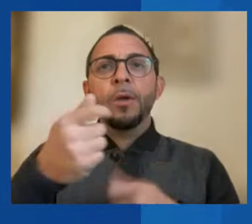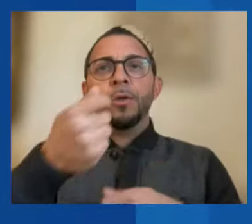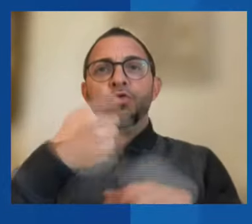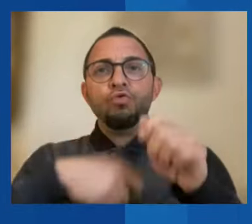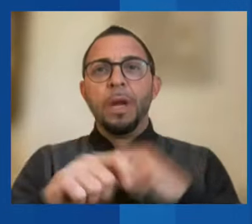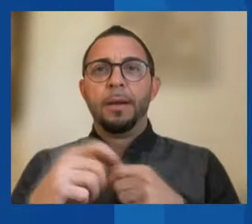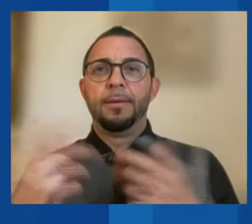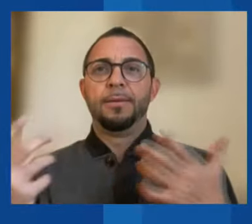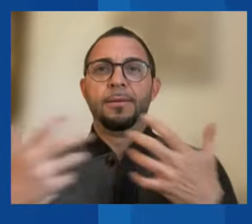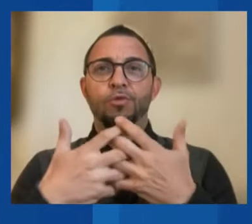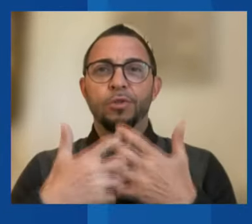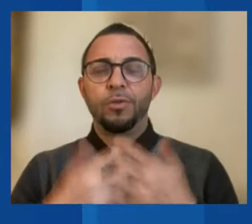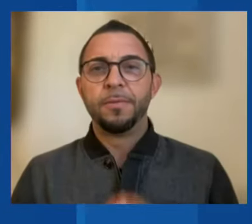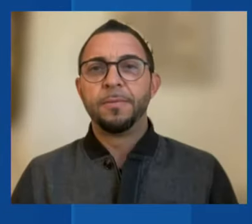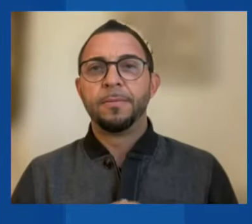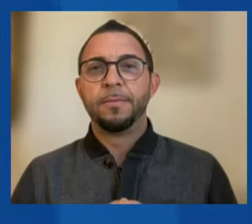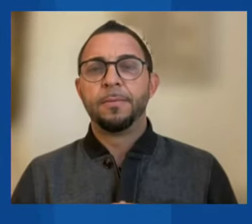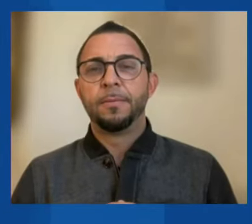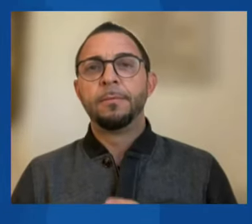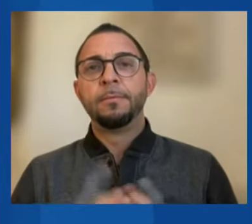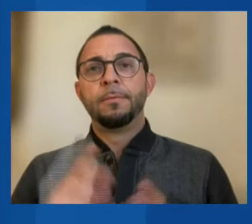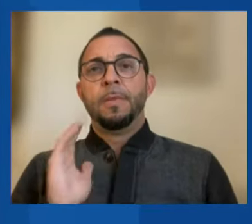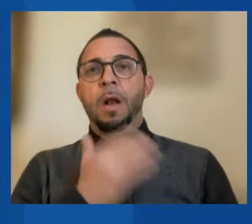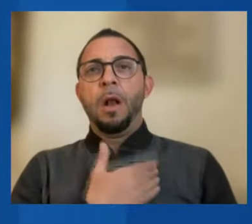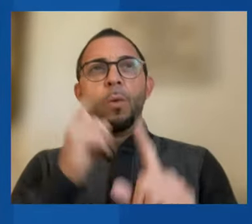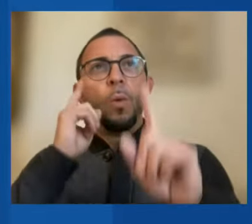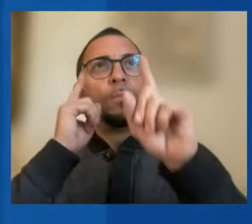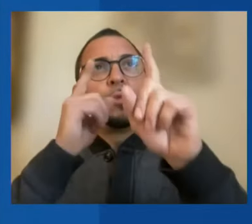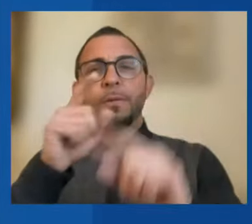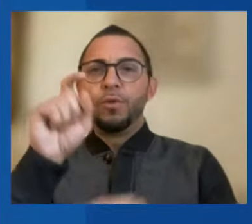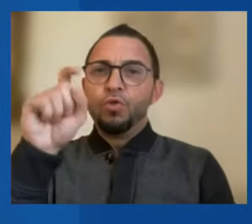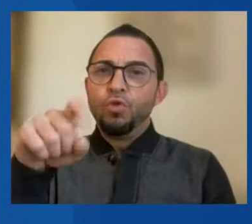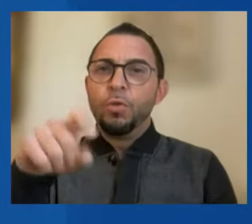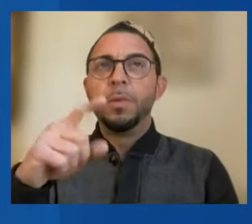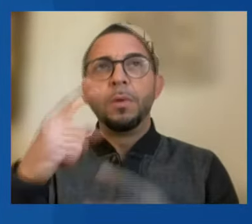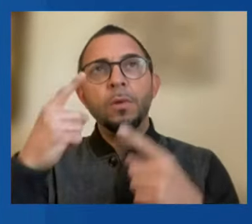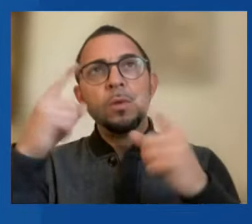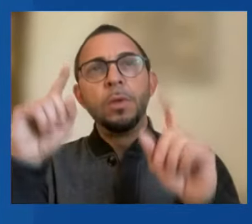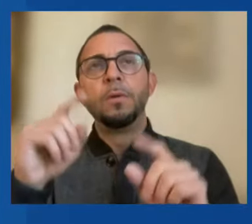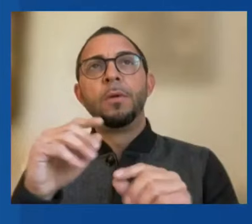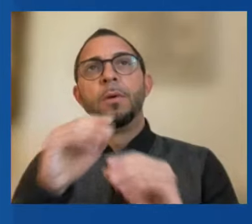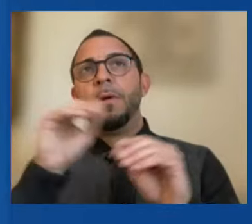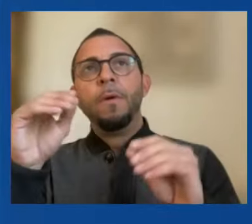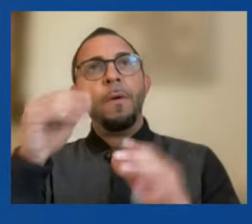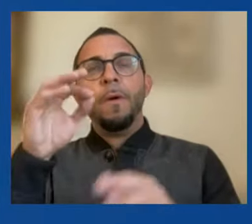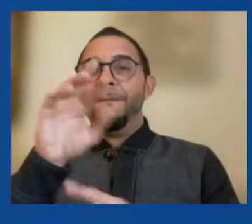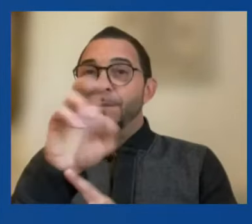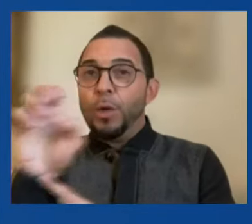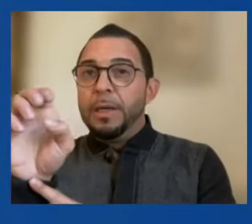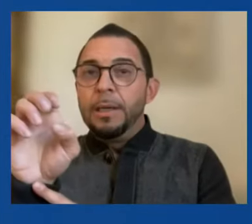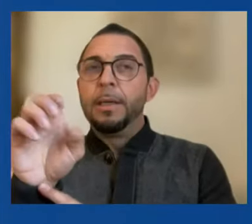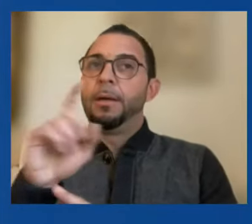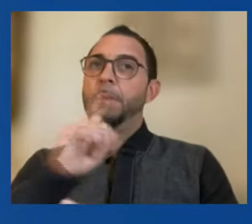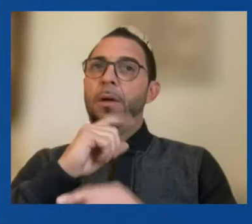Our objective should be to achieve free but secure trade. We cannot allow